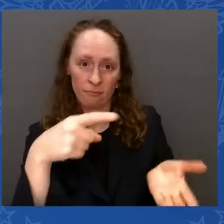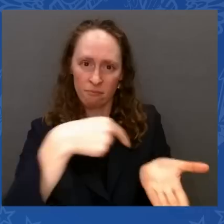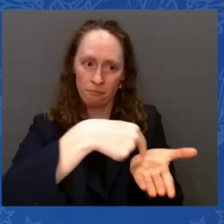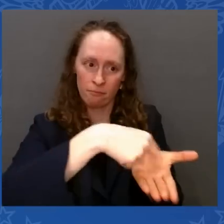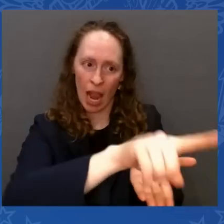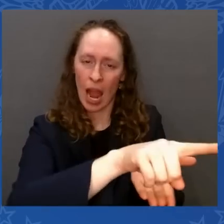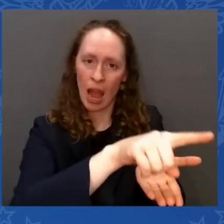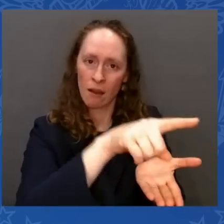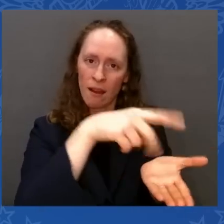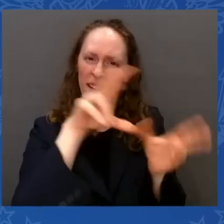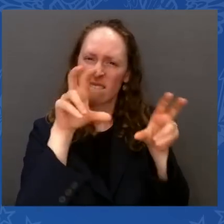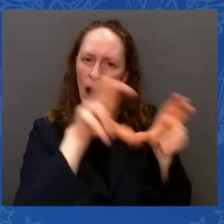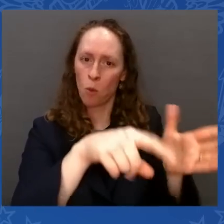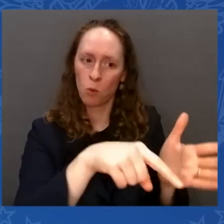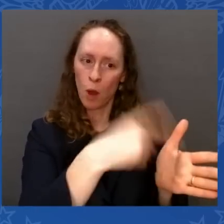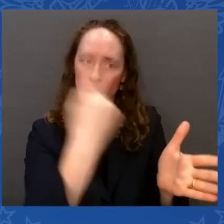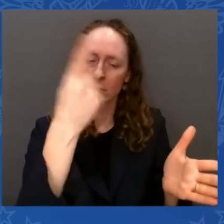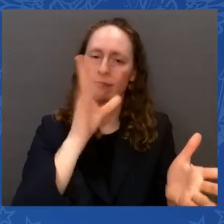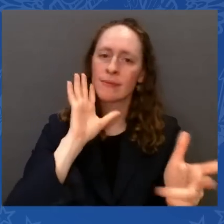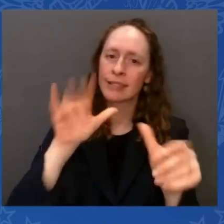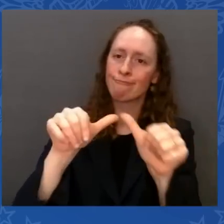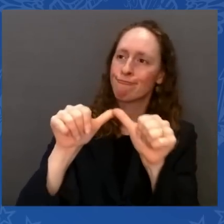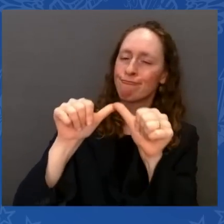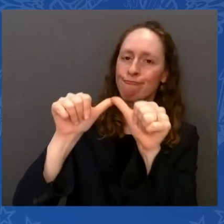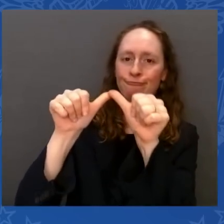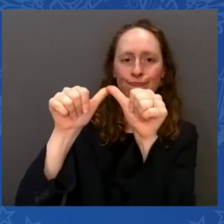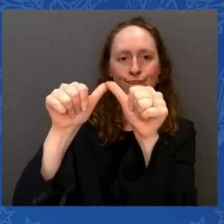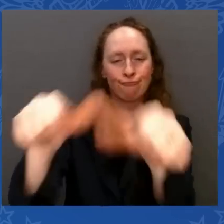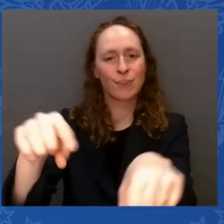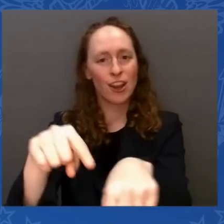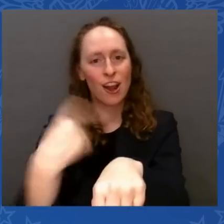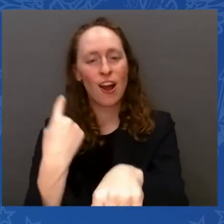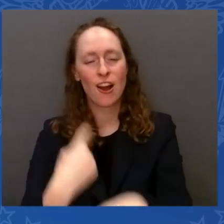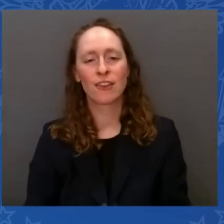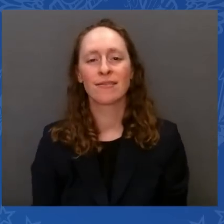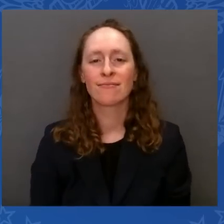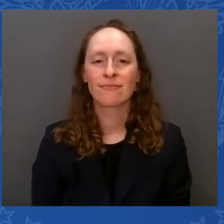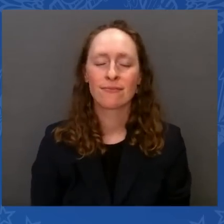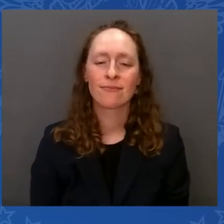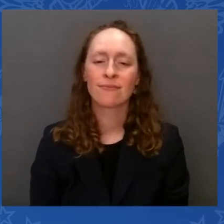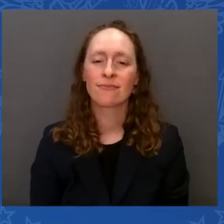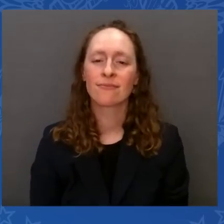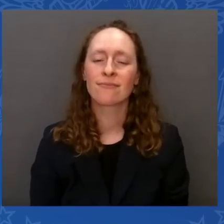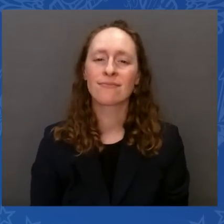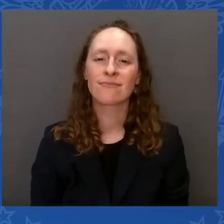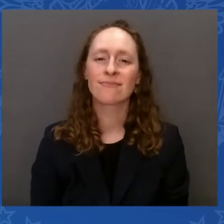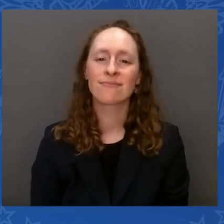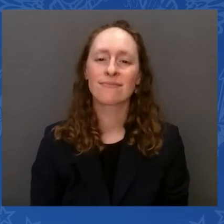make any excuses. It's going to save businesses money as well, and the American public.